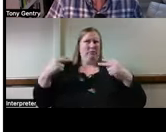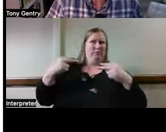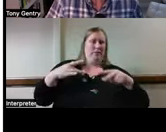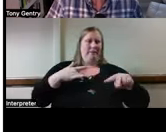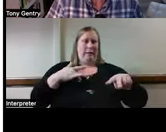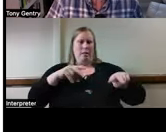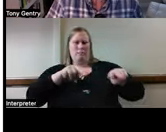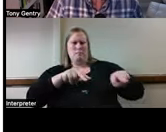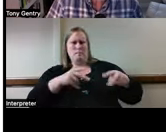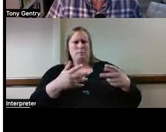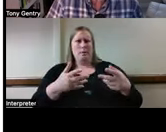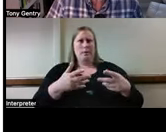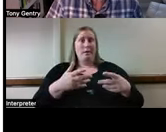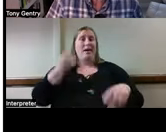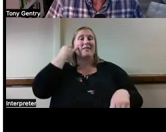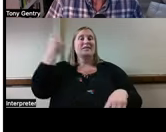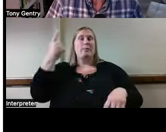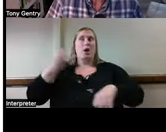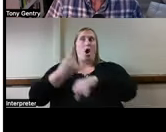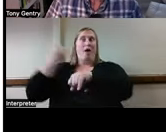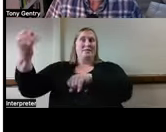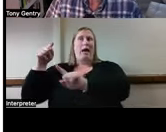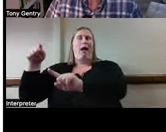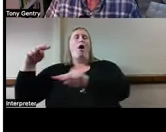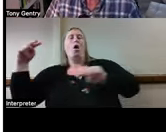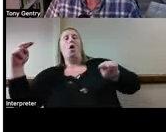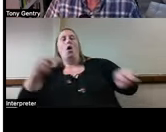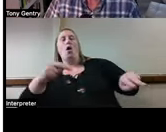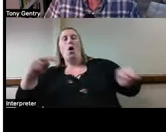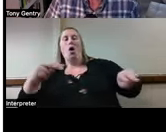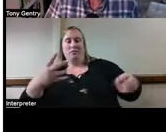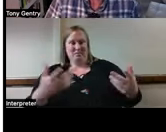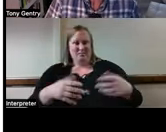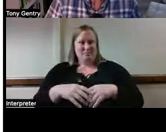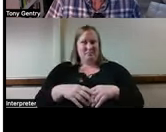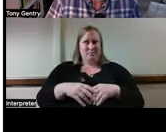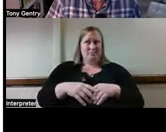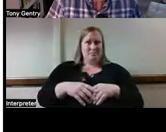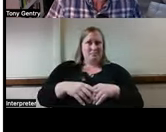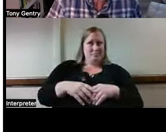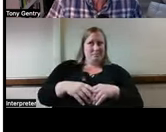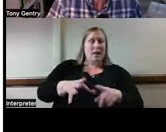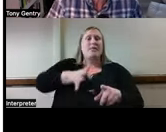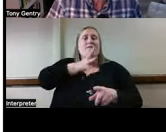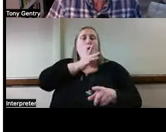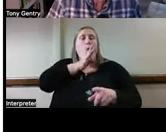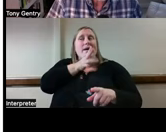controlling things off site, this question of privacy regarding information collecting voice assistance,